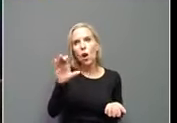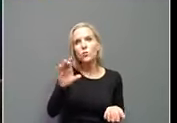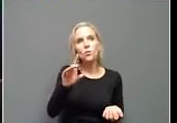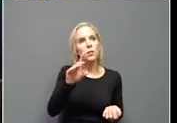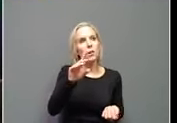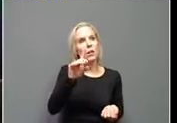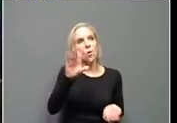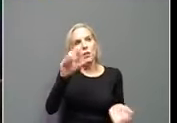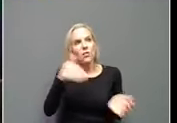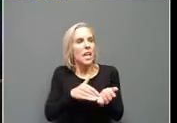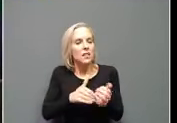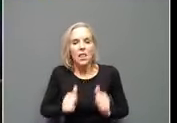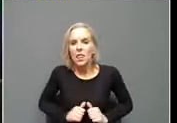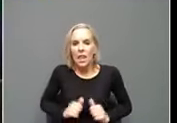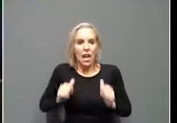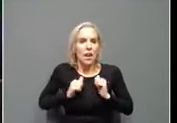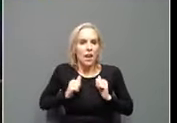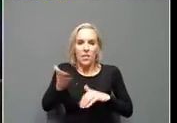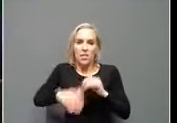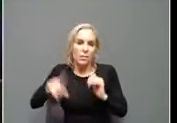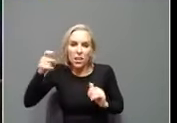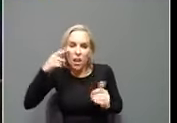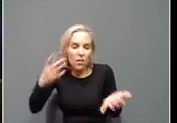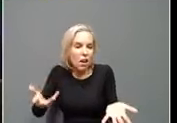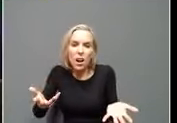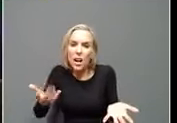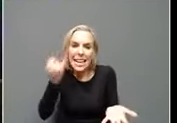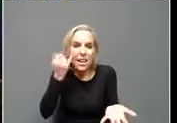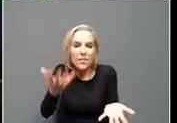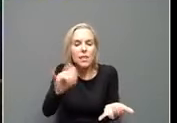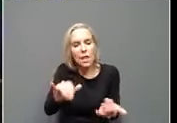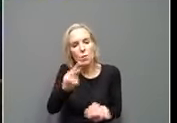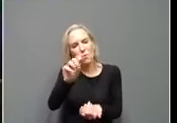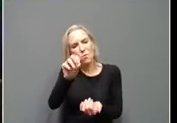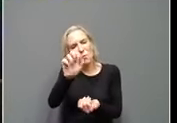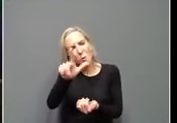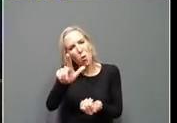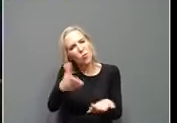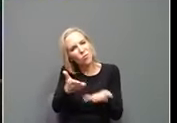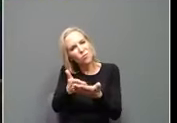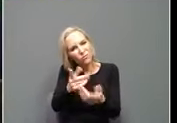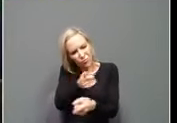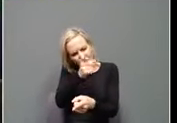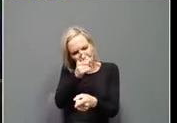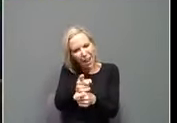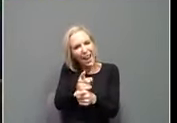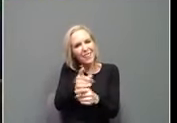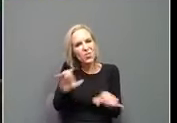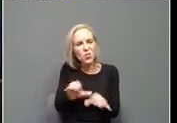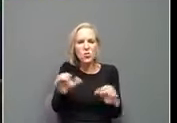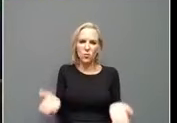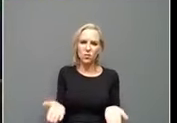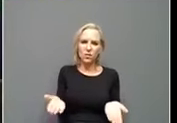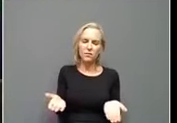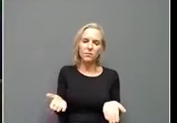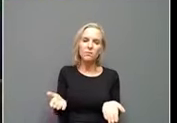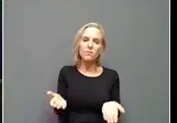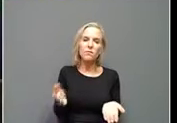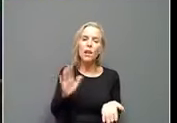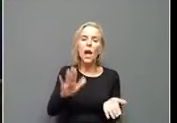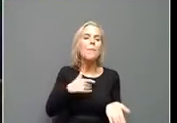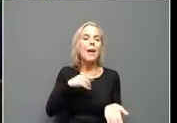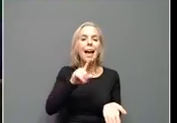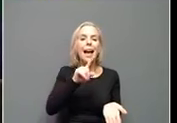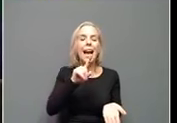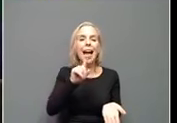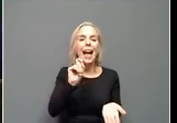lives and being governor. I mean, it's just the moral and the right thing to do. And so all I'm asking is,